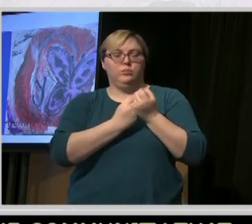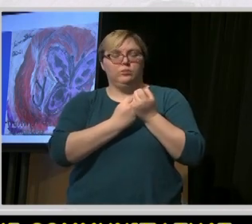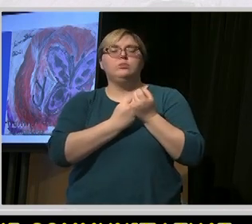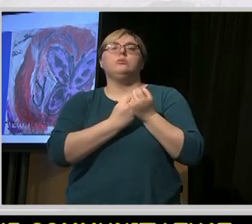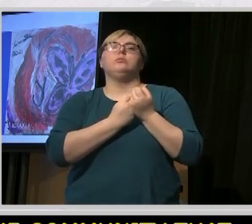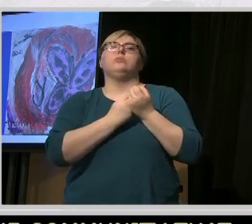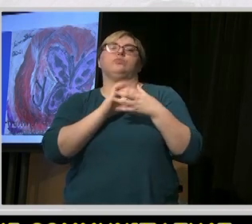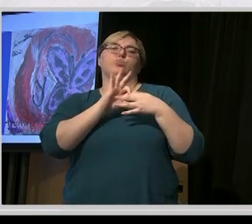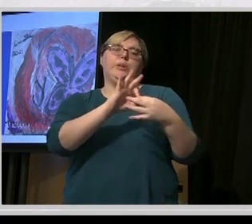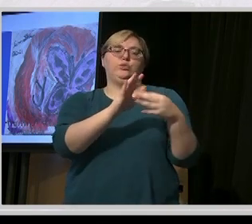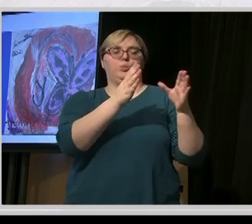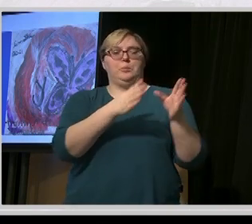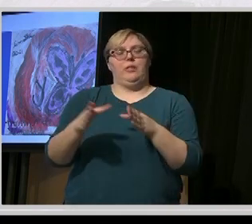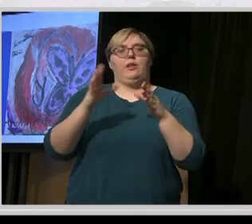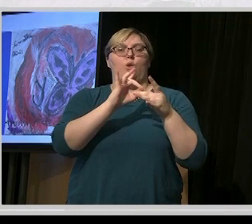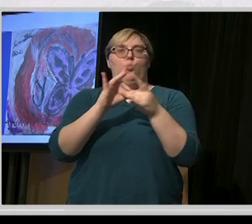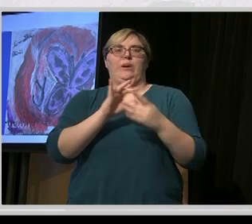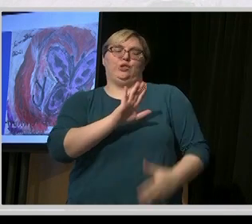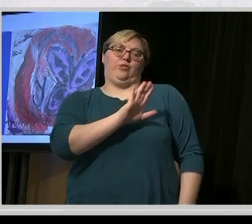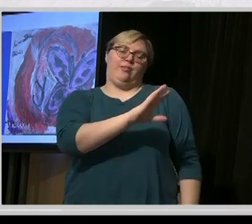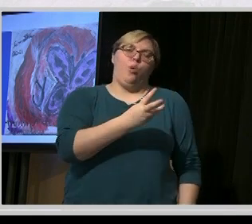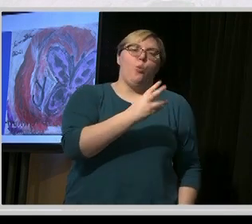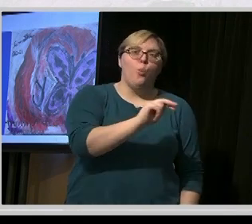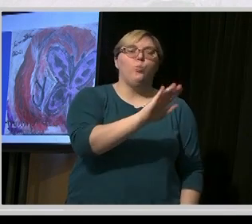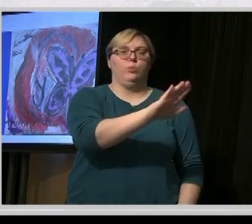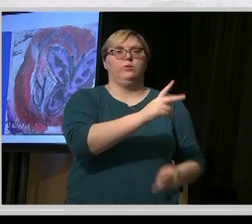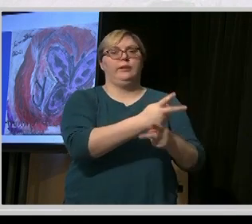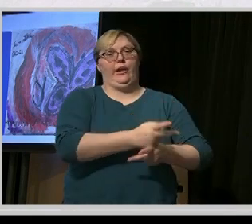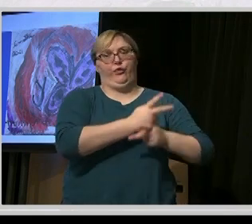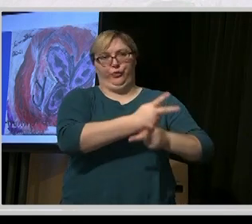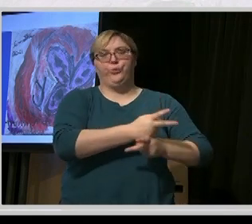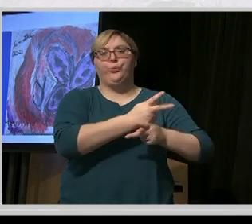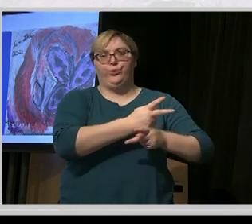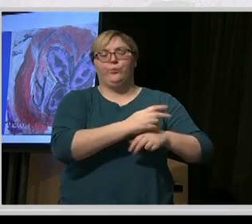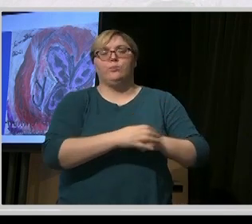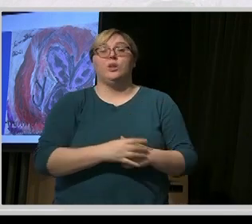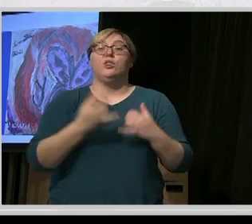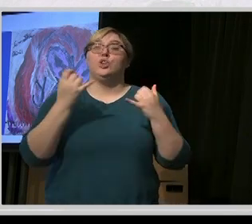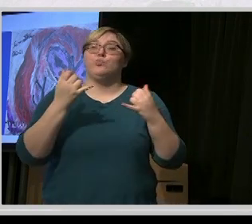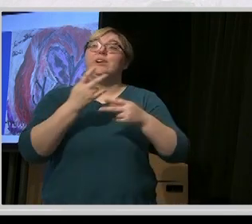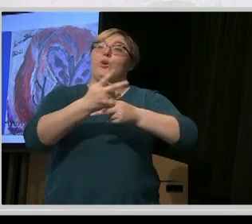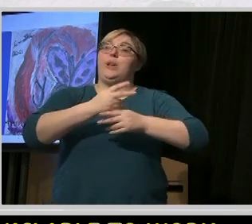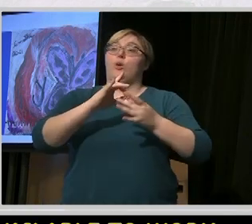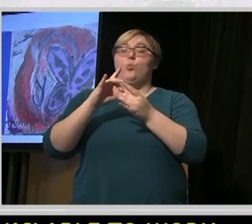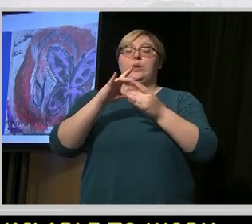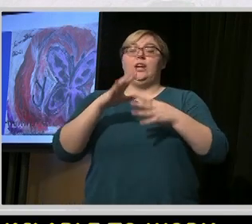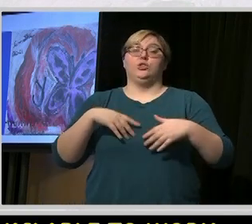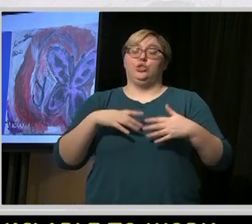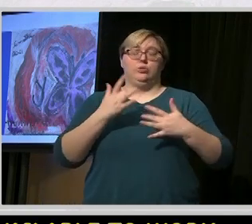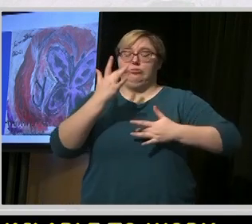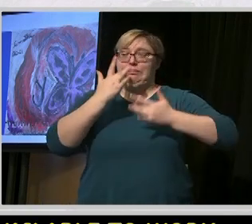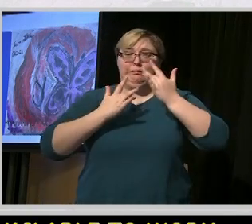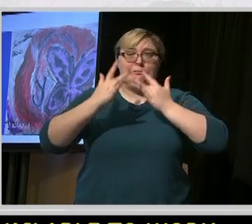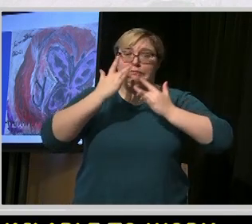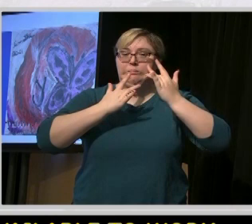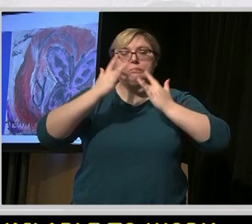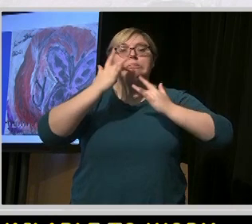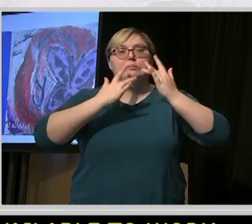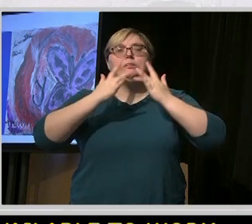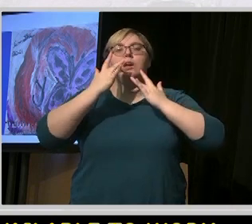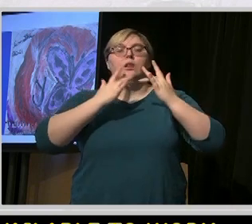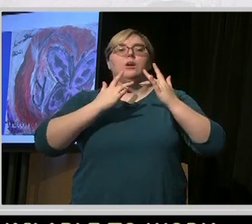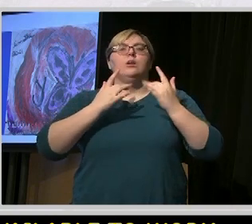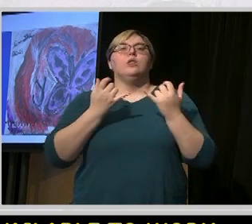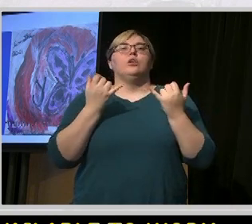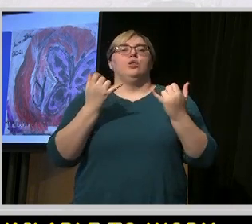coordination. So we've currently got care coordination really stretched. This is now going to become